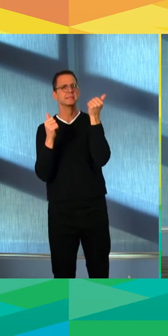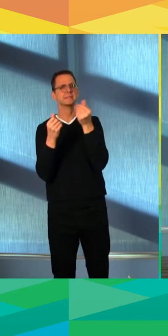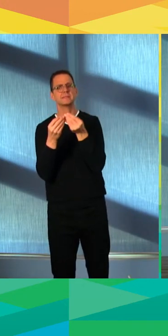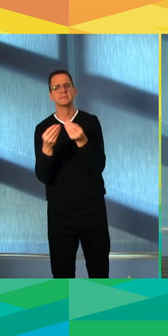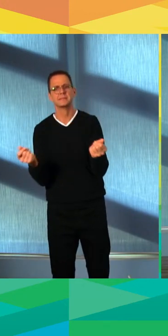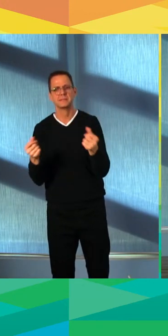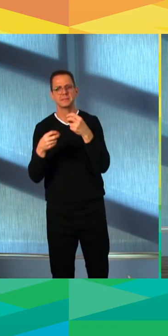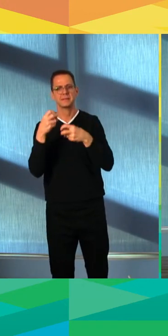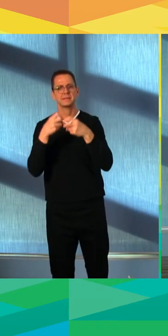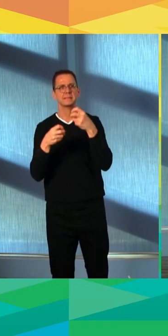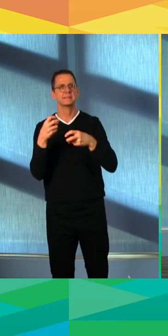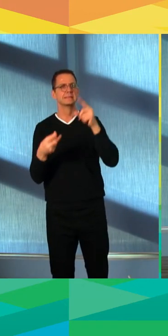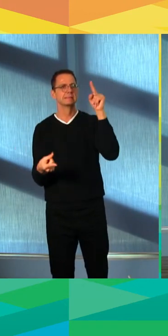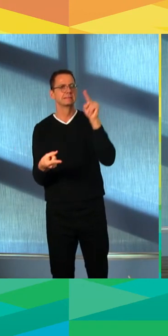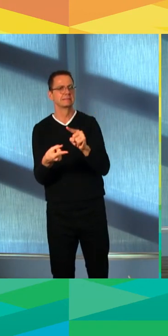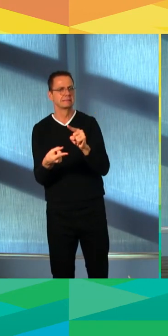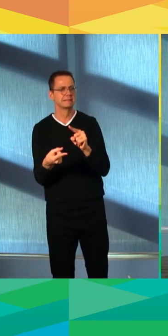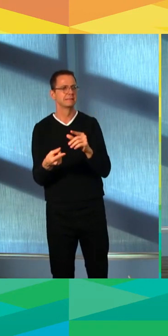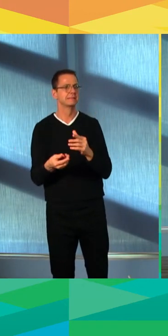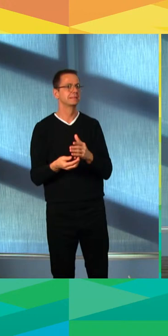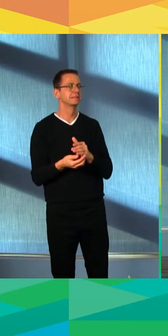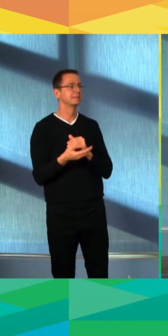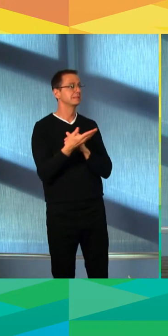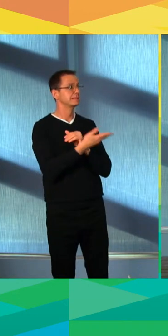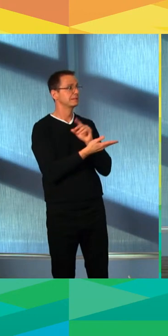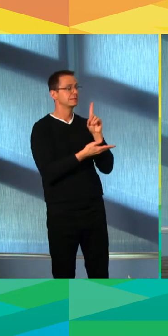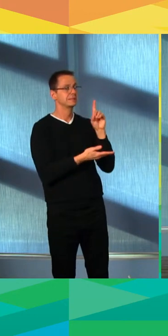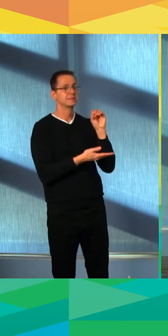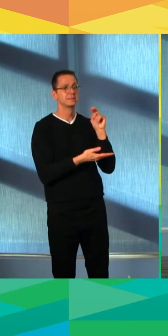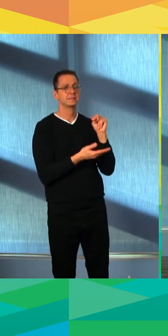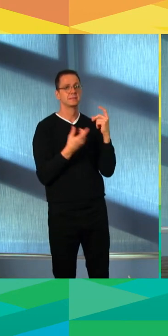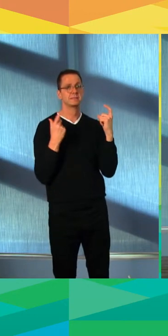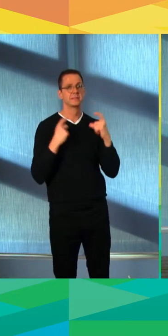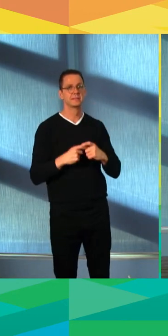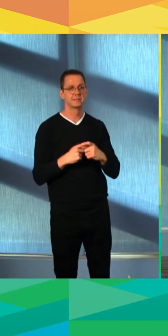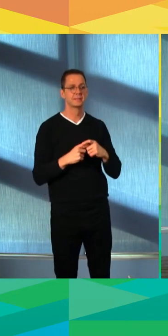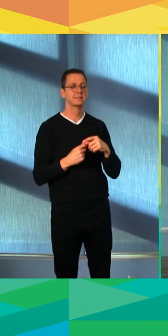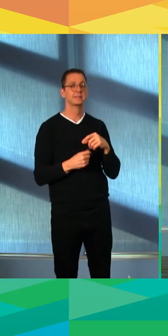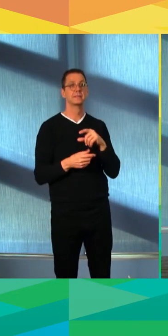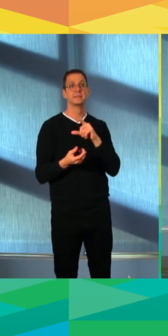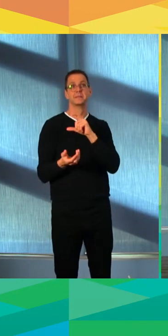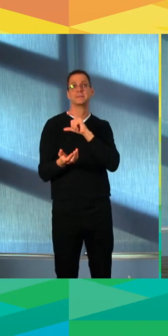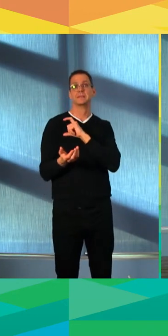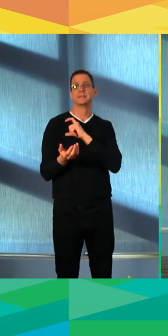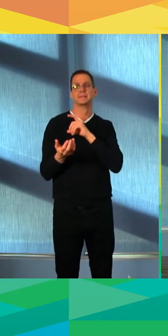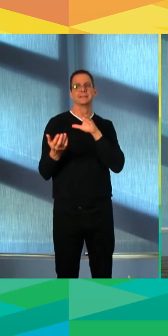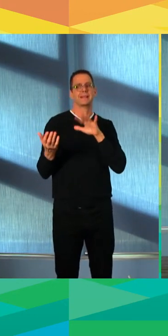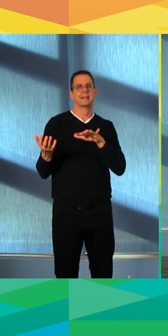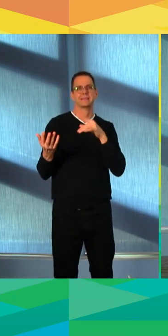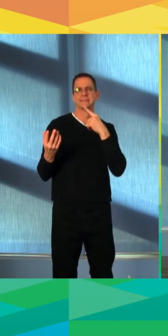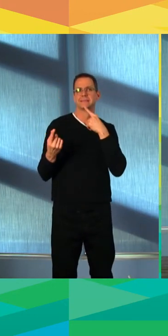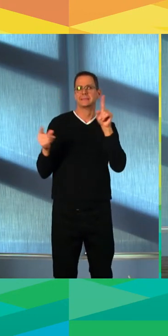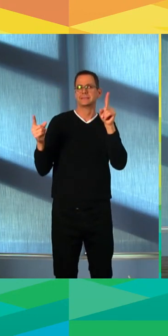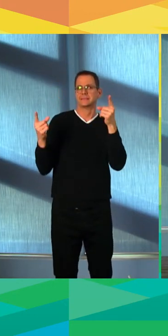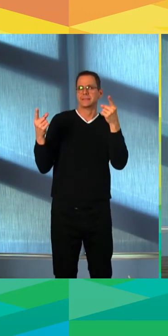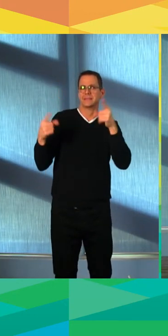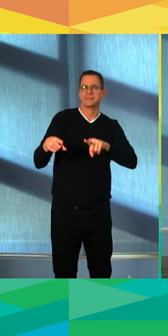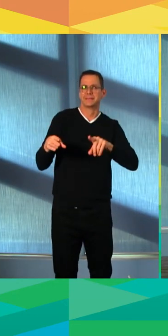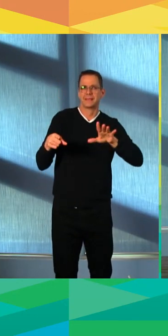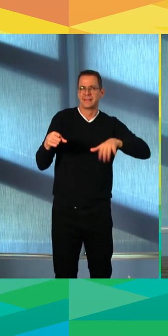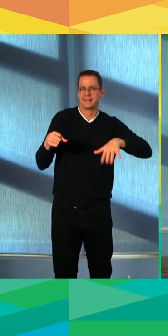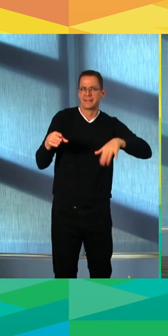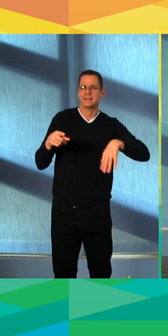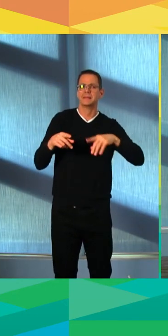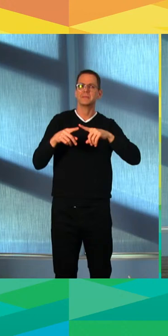It's hard to respond to a briefing that hasn't happened yet, but I'll be very interested to hear how the police service